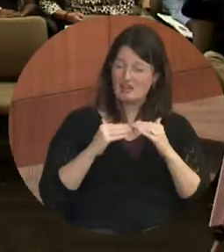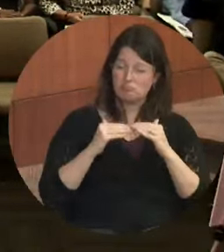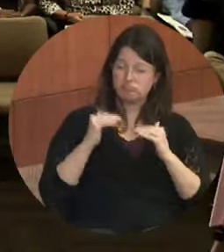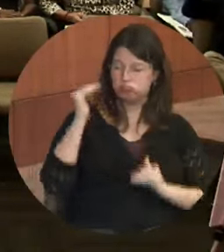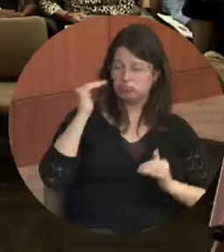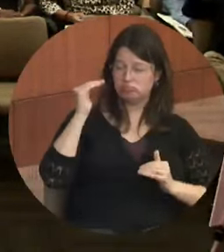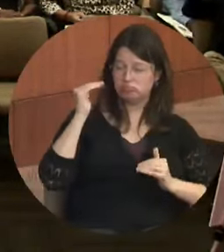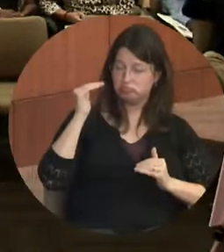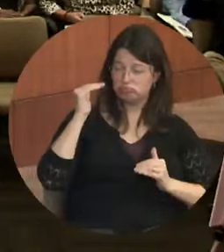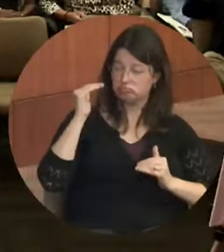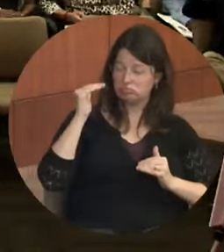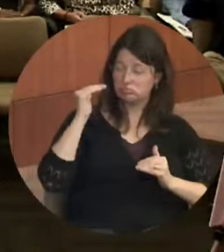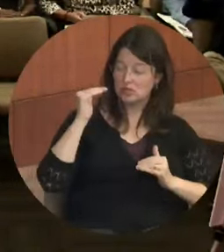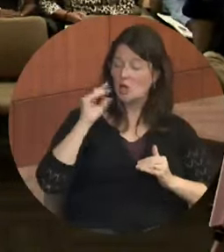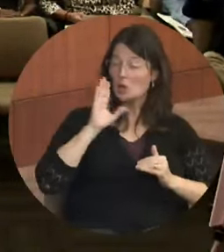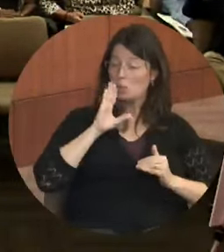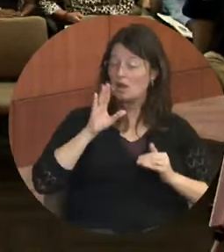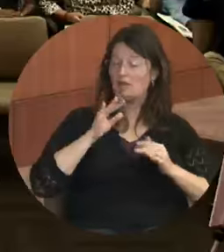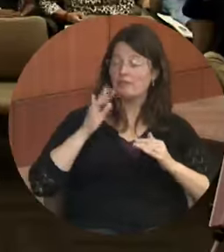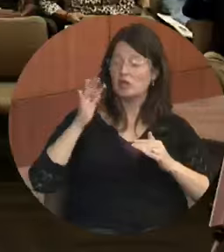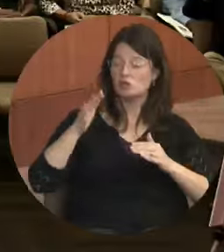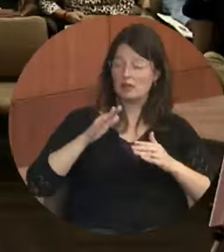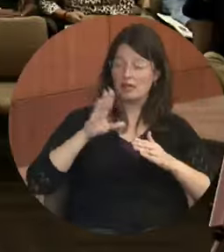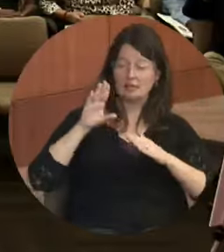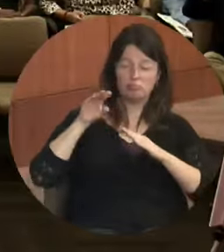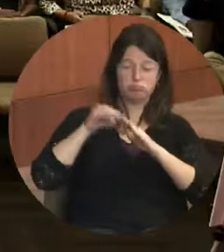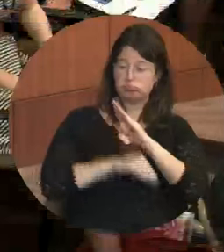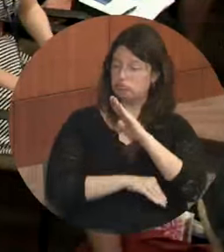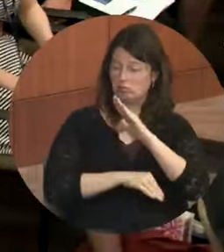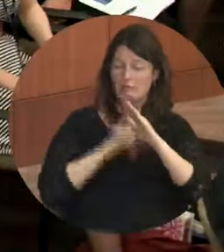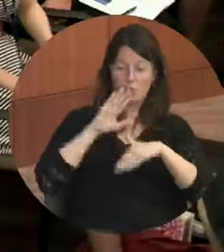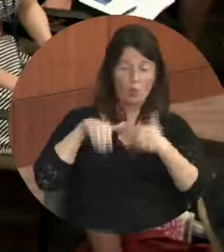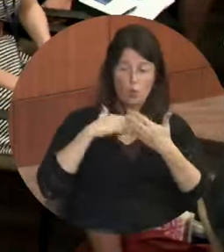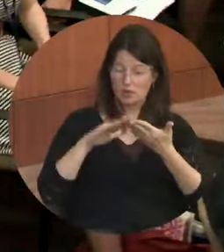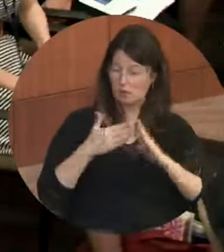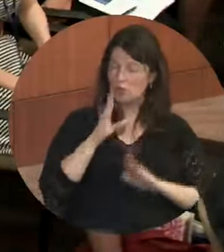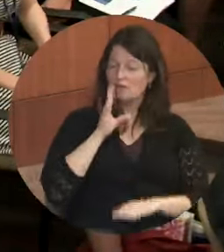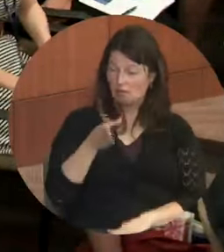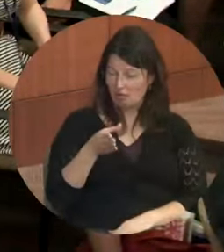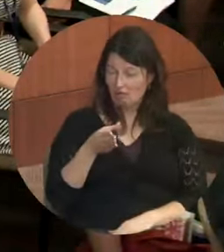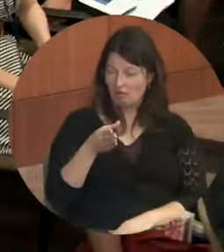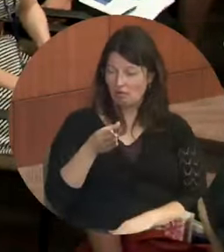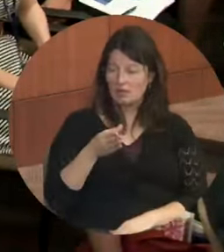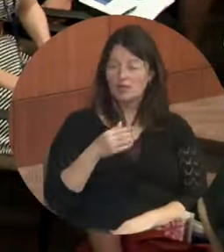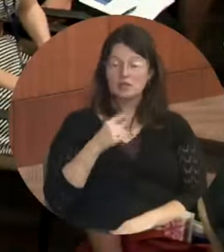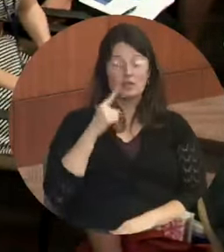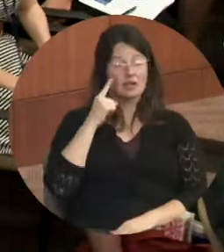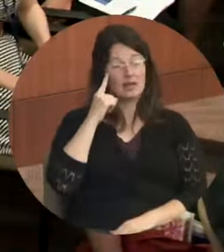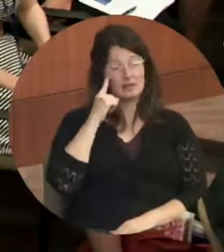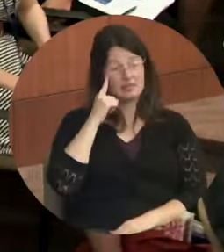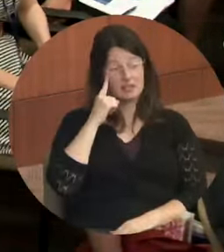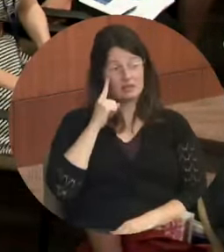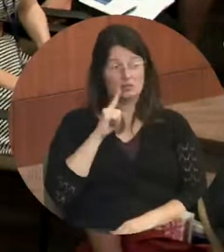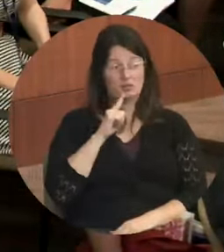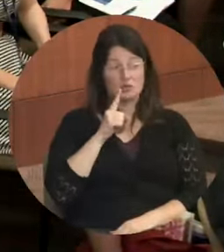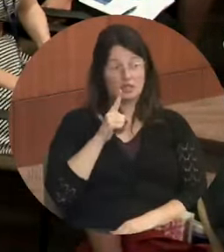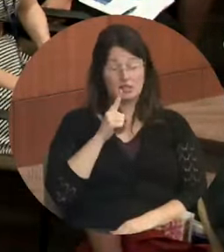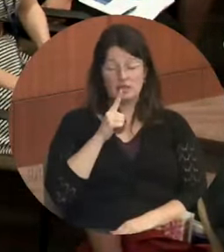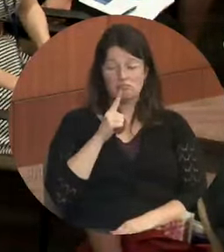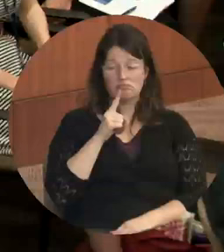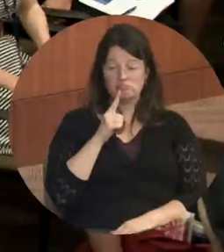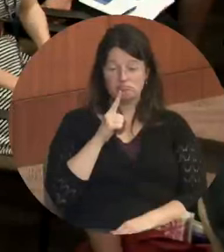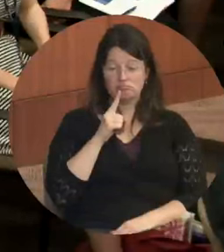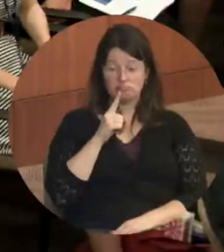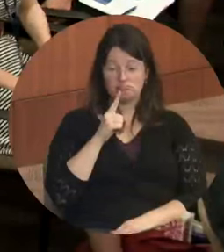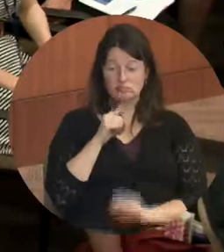will eventually lead to decline and flight in communities. And so I think that really brings home that, uh,